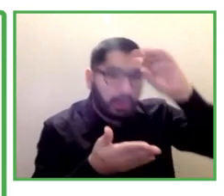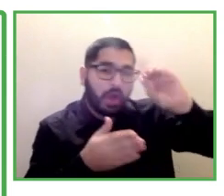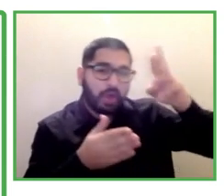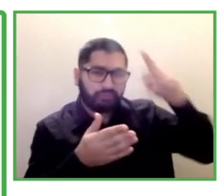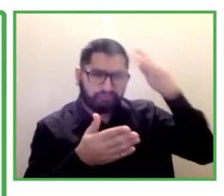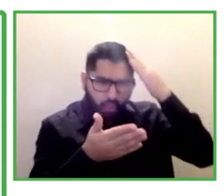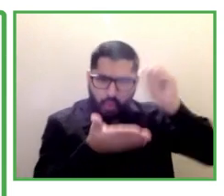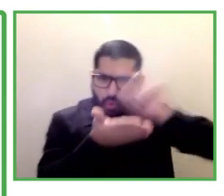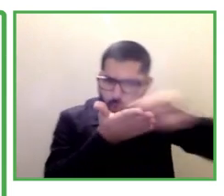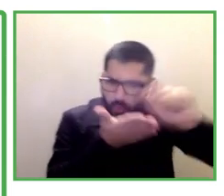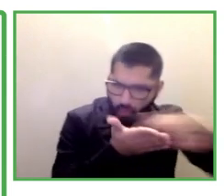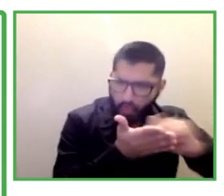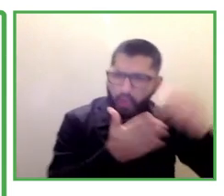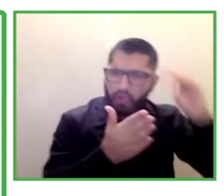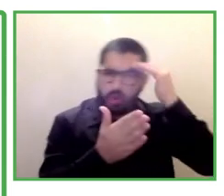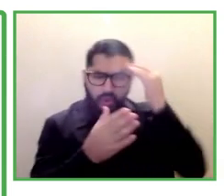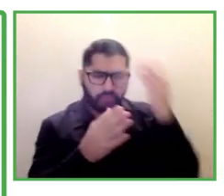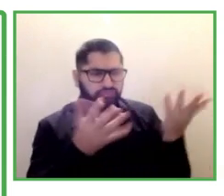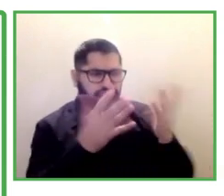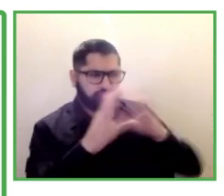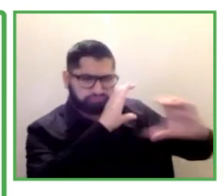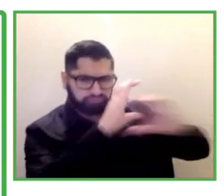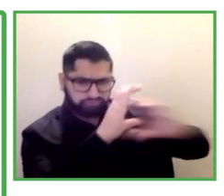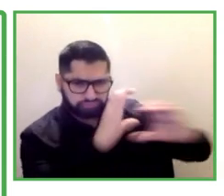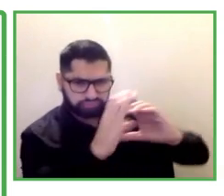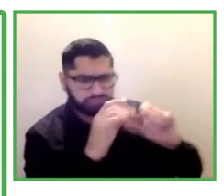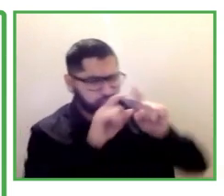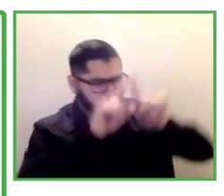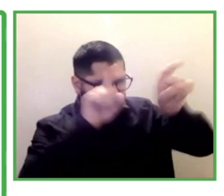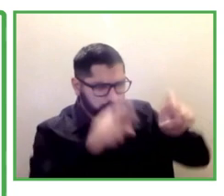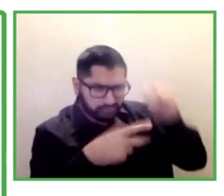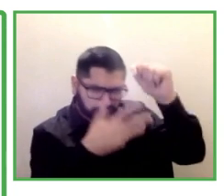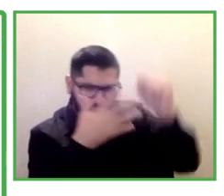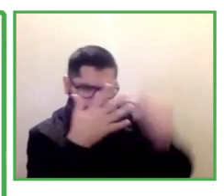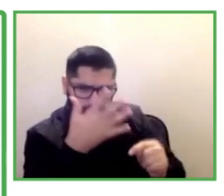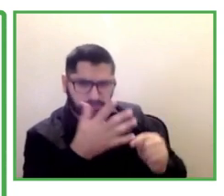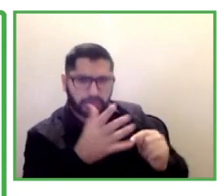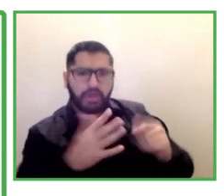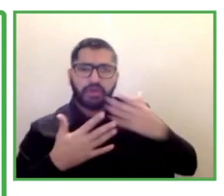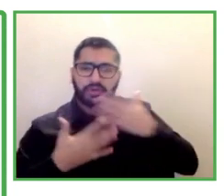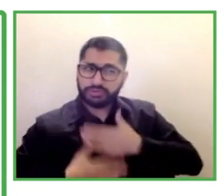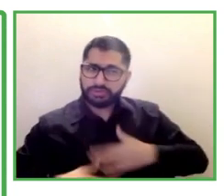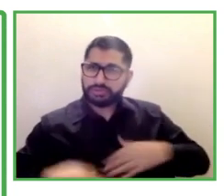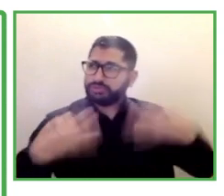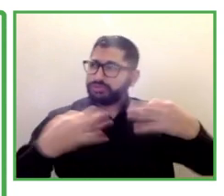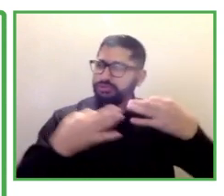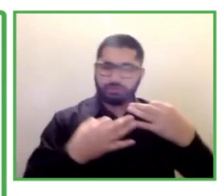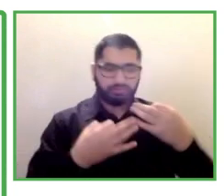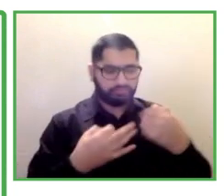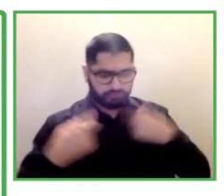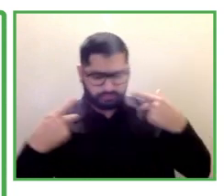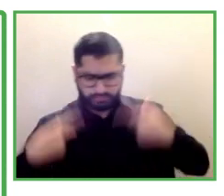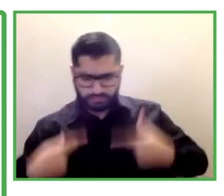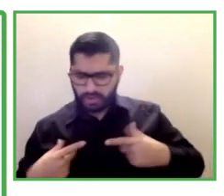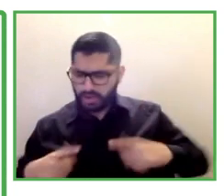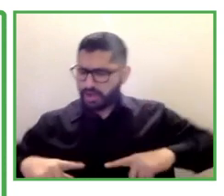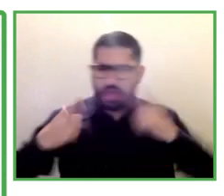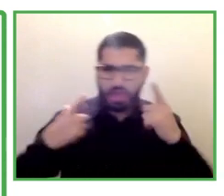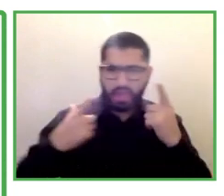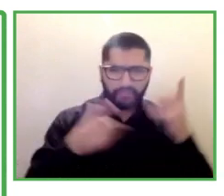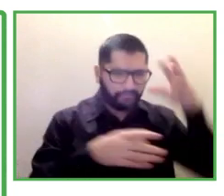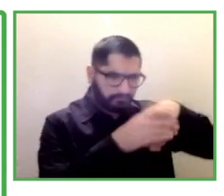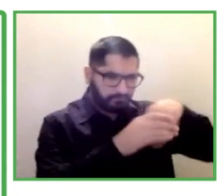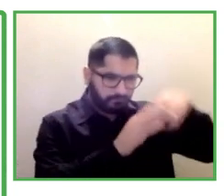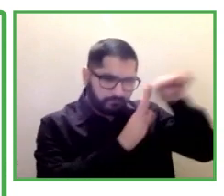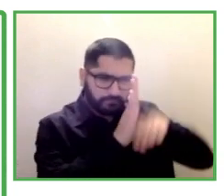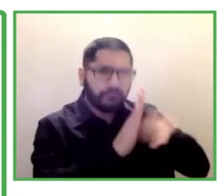employment. Again, the goal of Job Path is to become successful and sustainable independently in